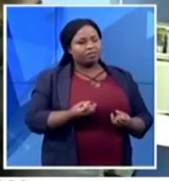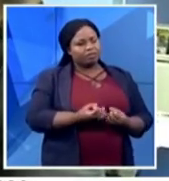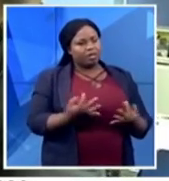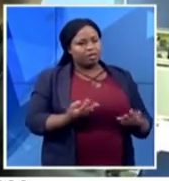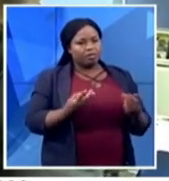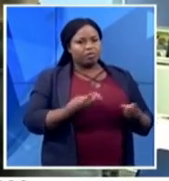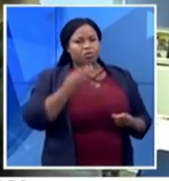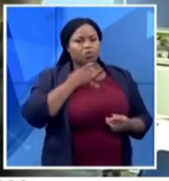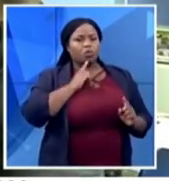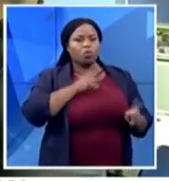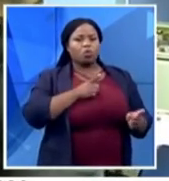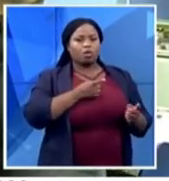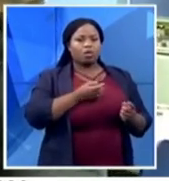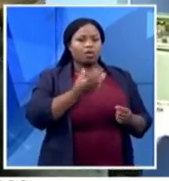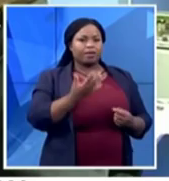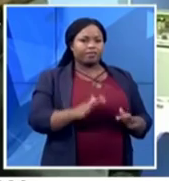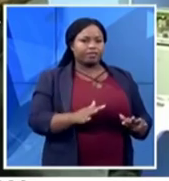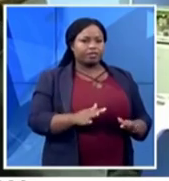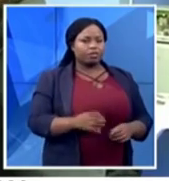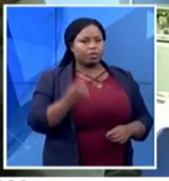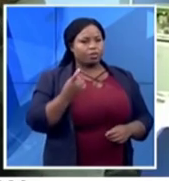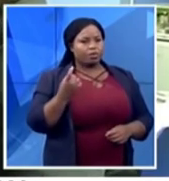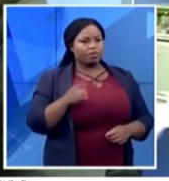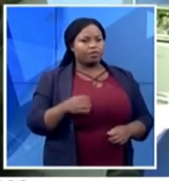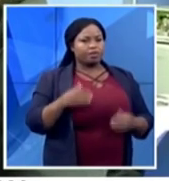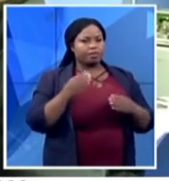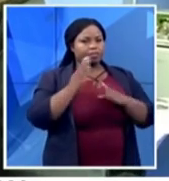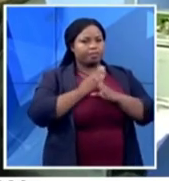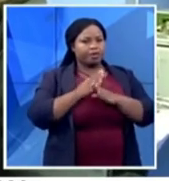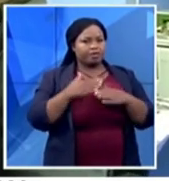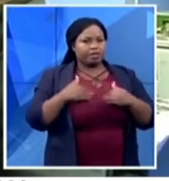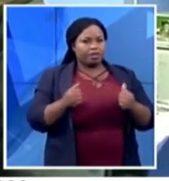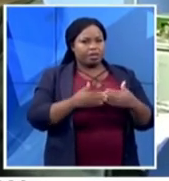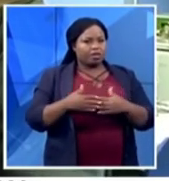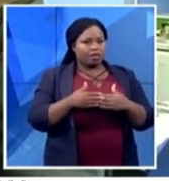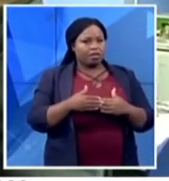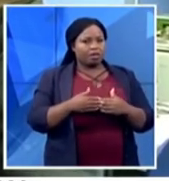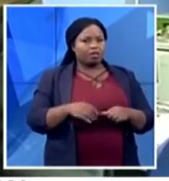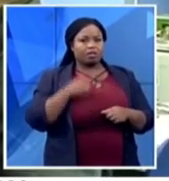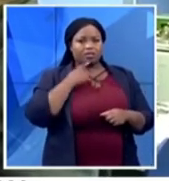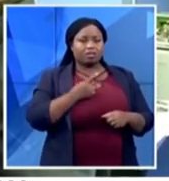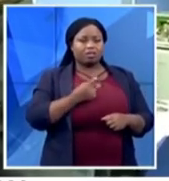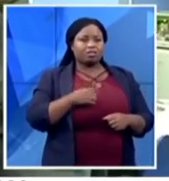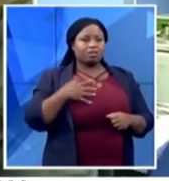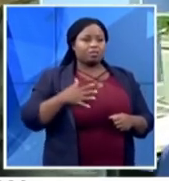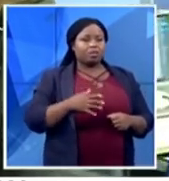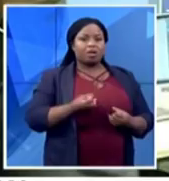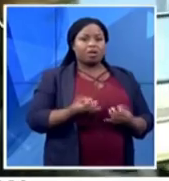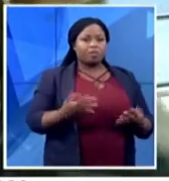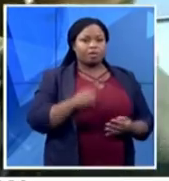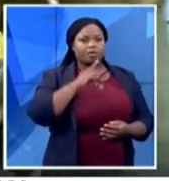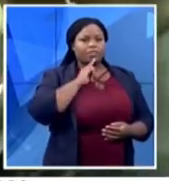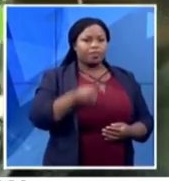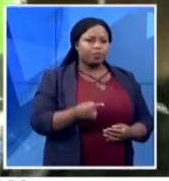private healthcare groups actually said they need about a thousand of these visor frames and then from our own side, the health